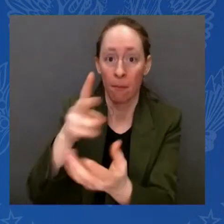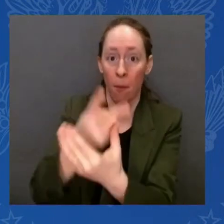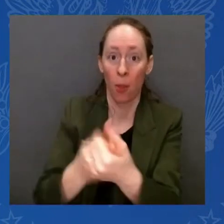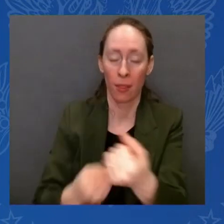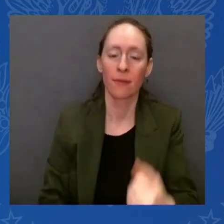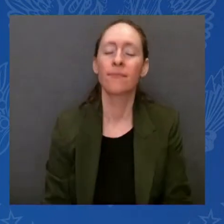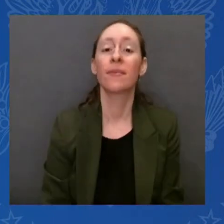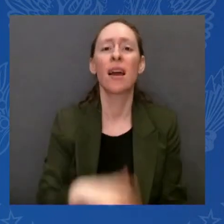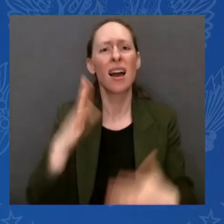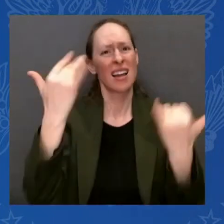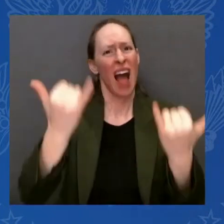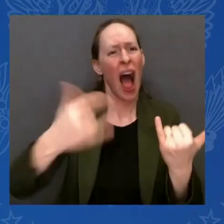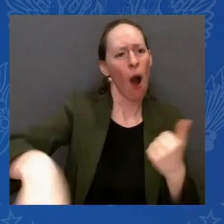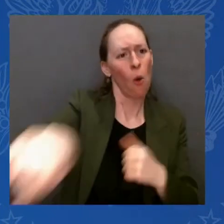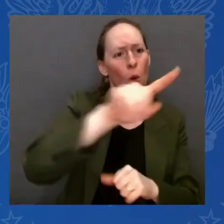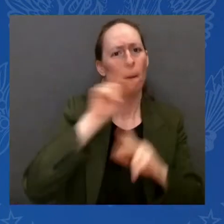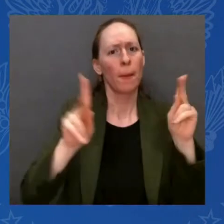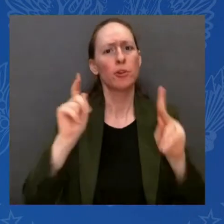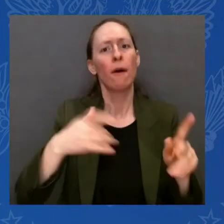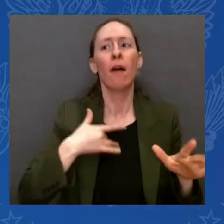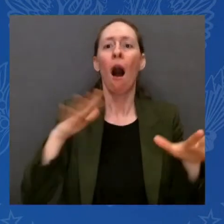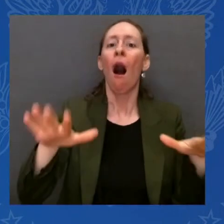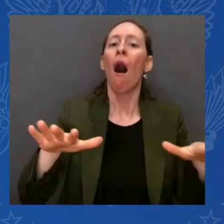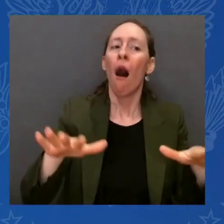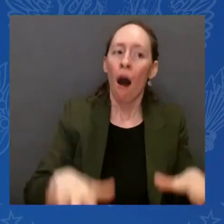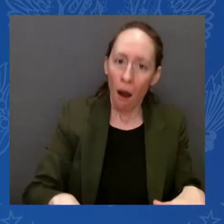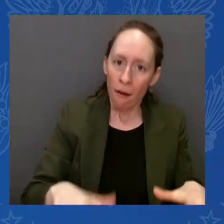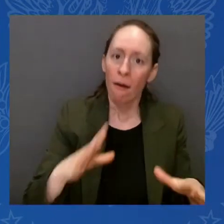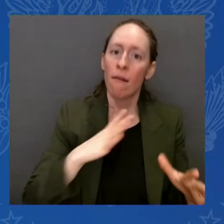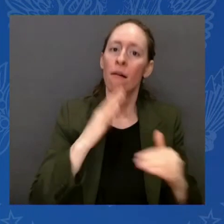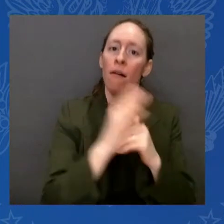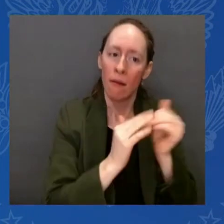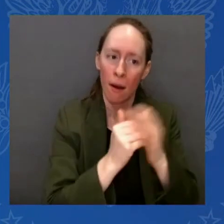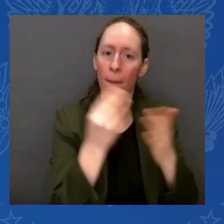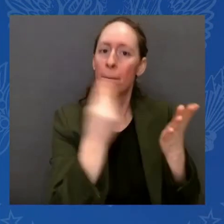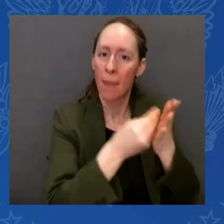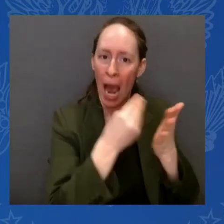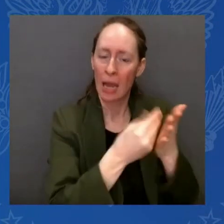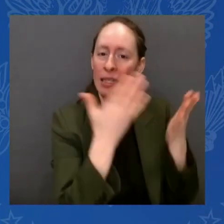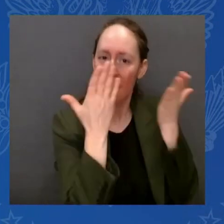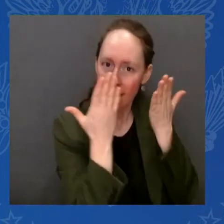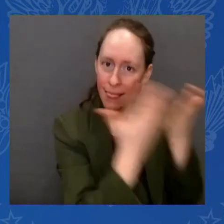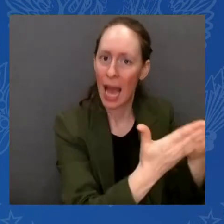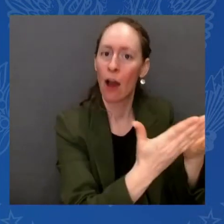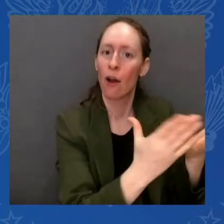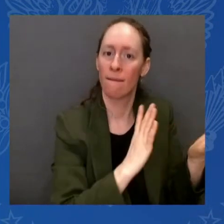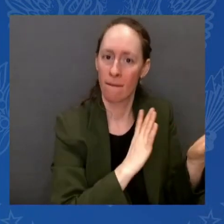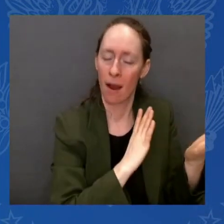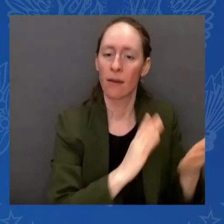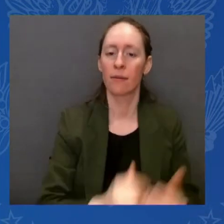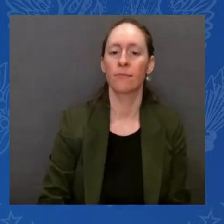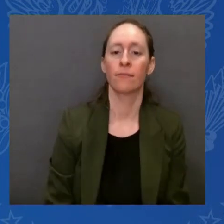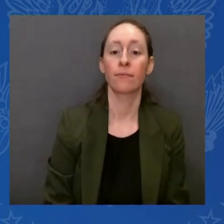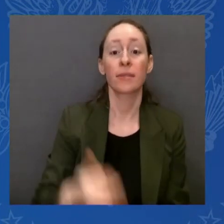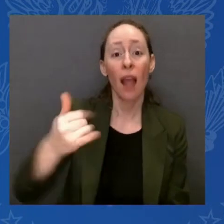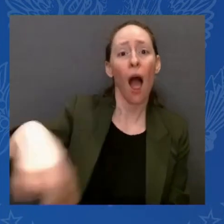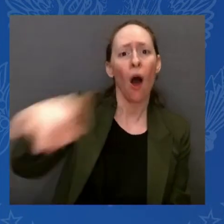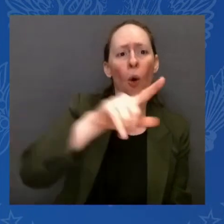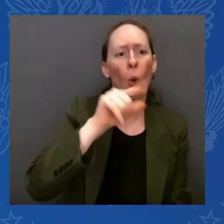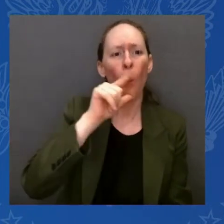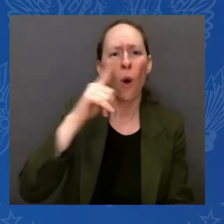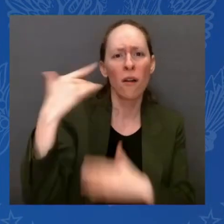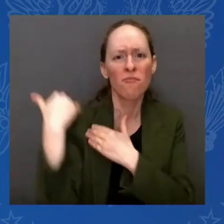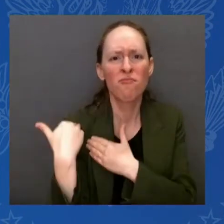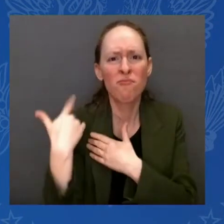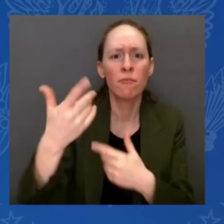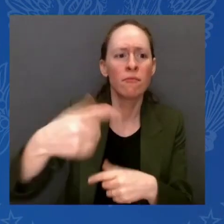Second, the management of these banks will be fired. If the bank is taken over by FDIC, the people running the